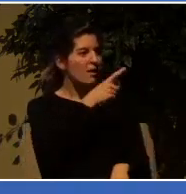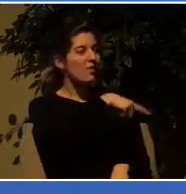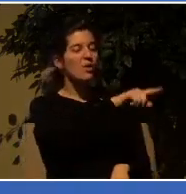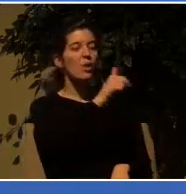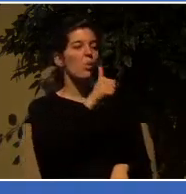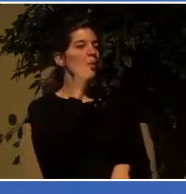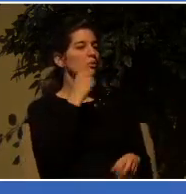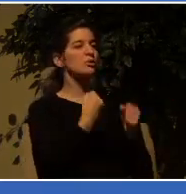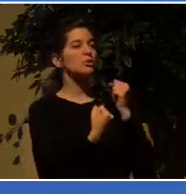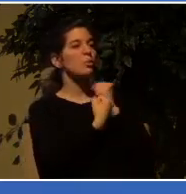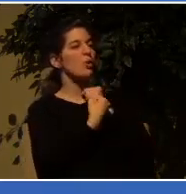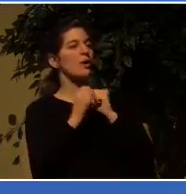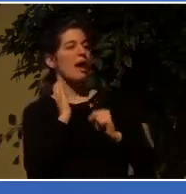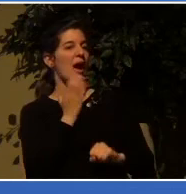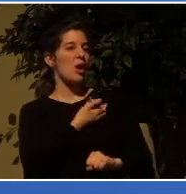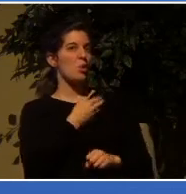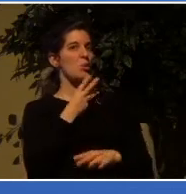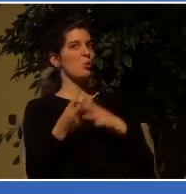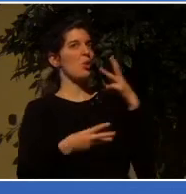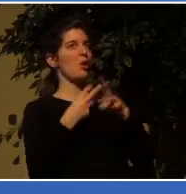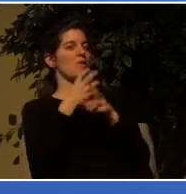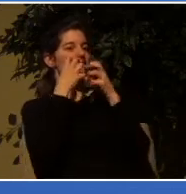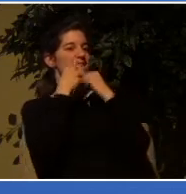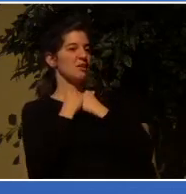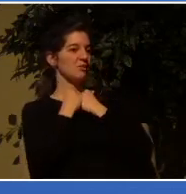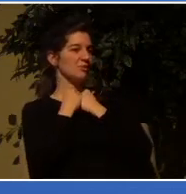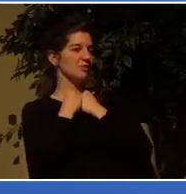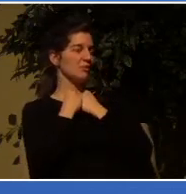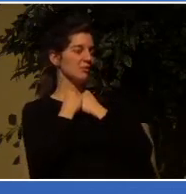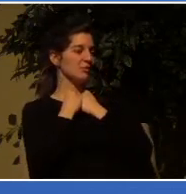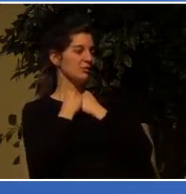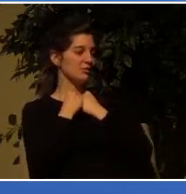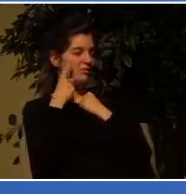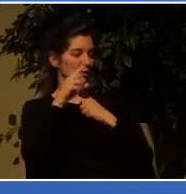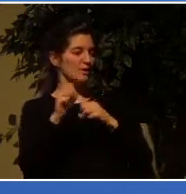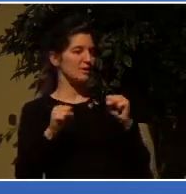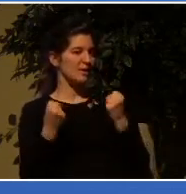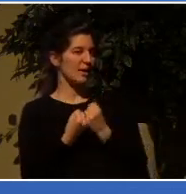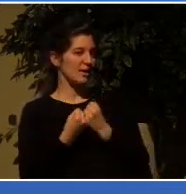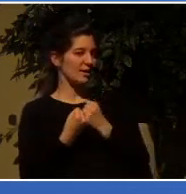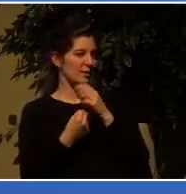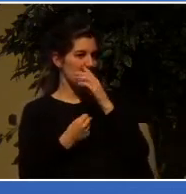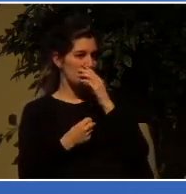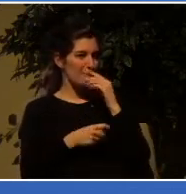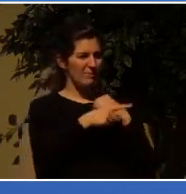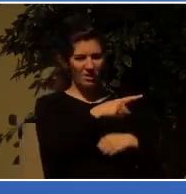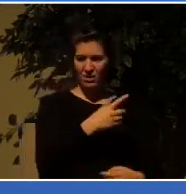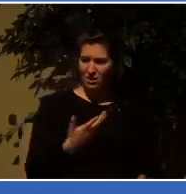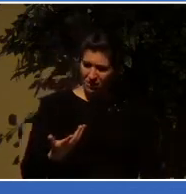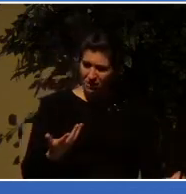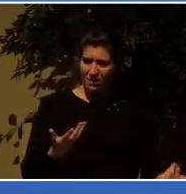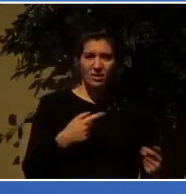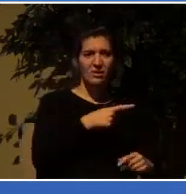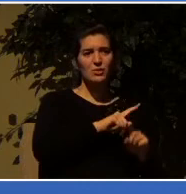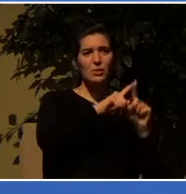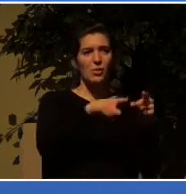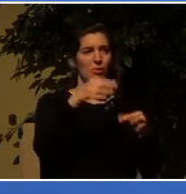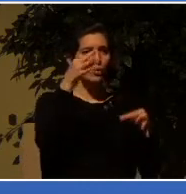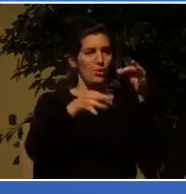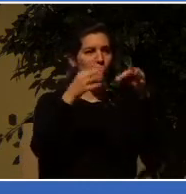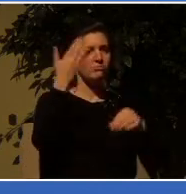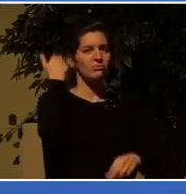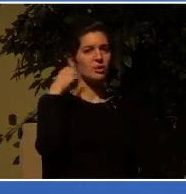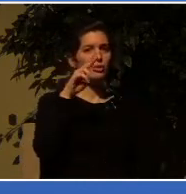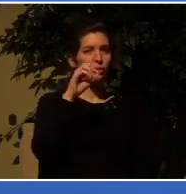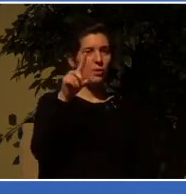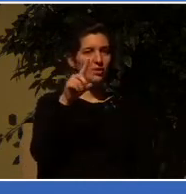values of what we are looking for in a society. So they took the court back in 2001, and they won a